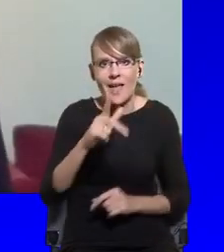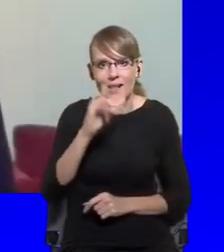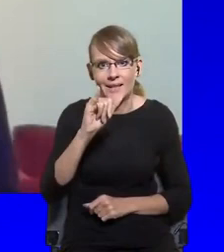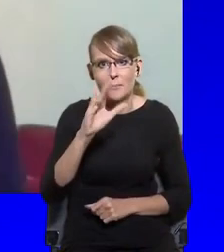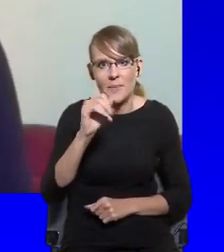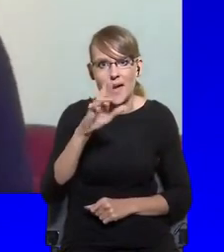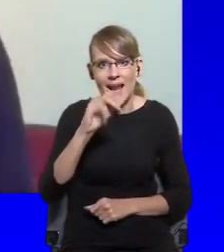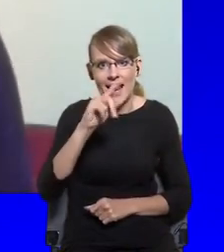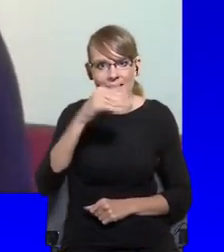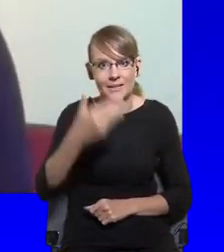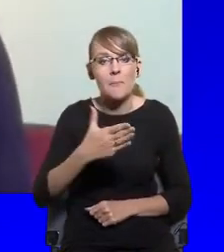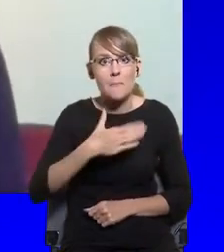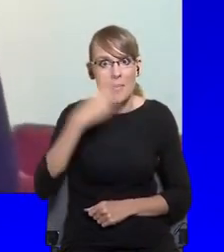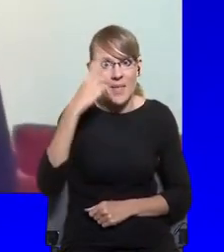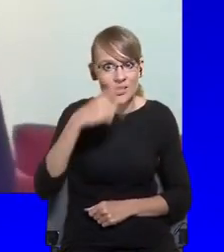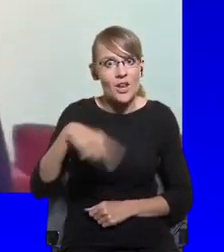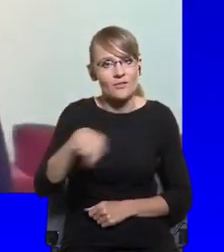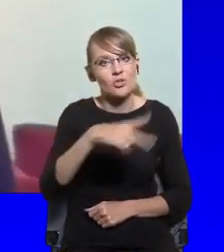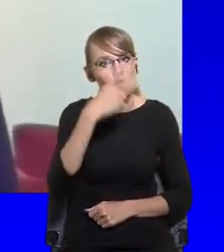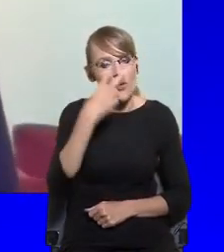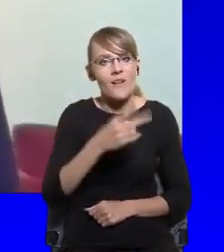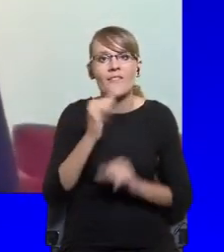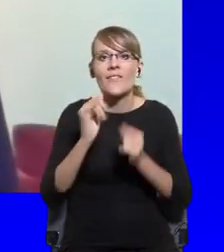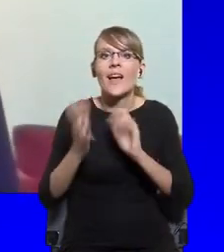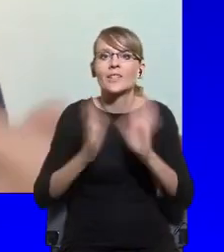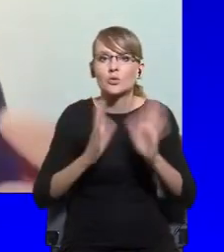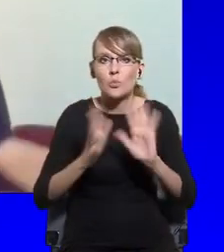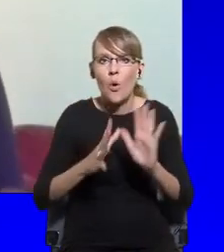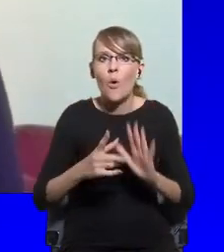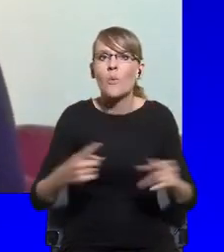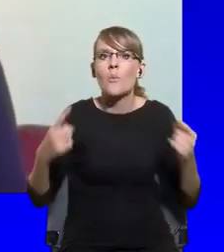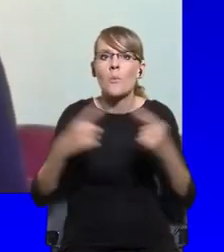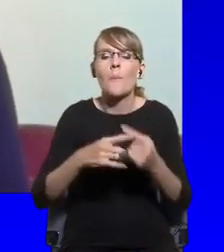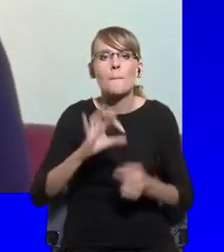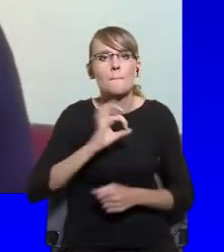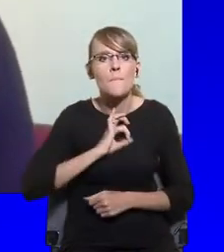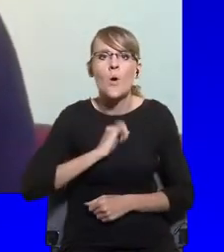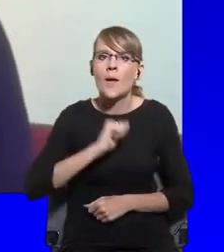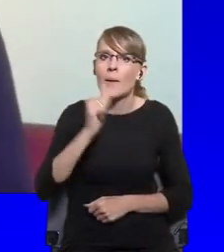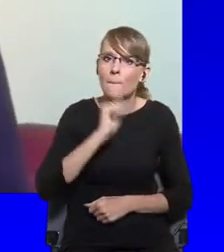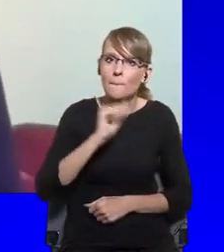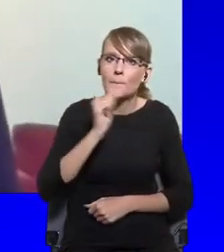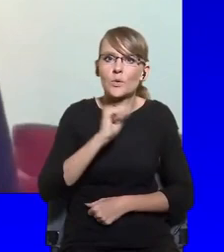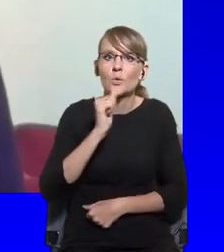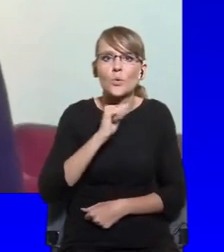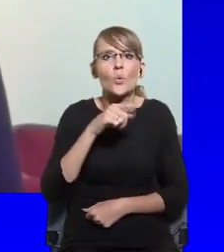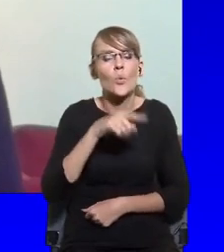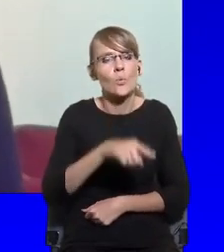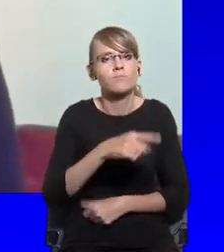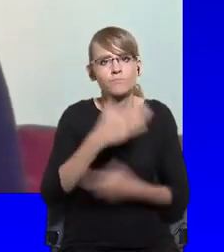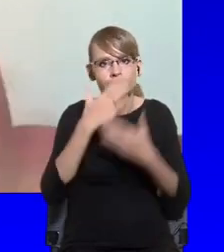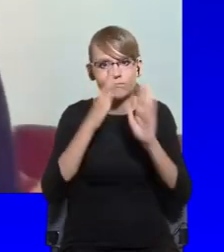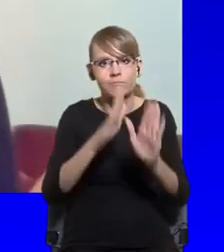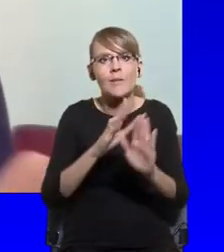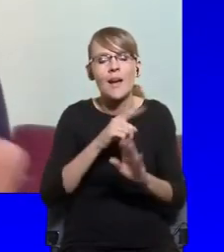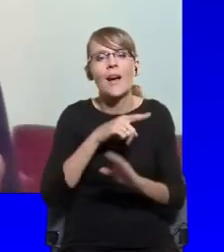to my attempt to counter the kind of anti-liberal cultural war narrative.